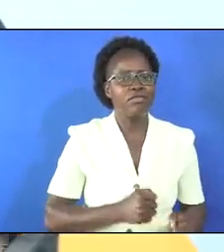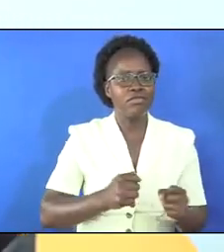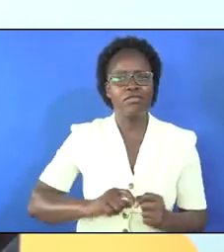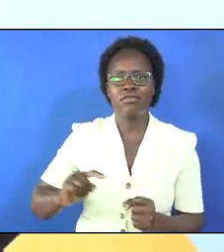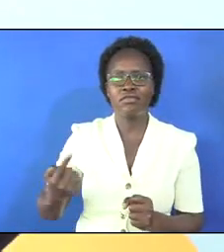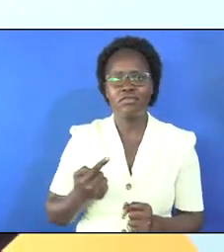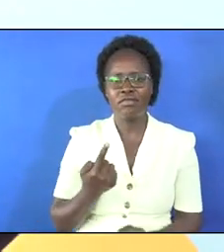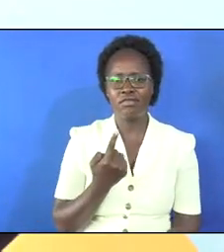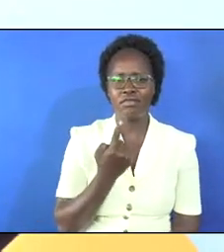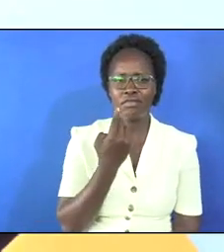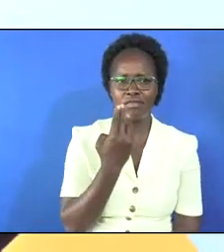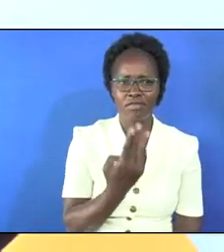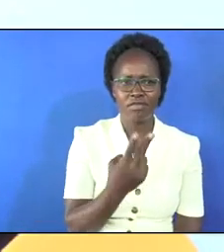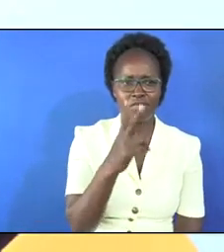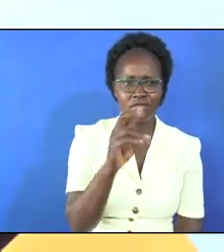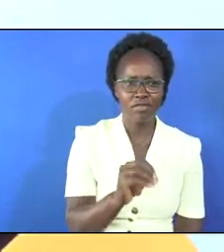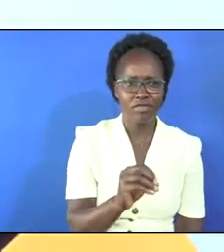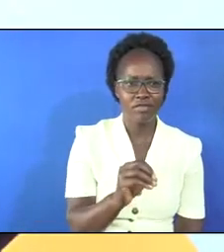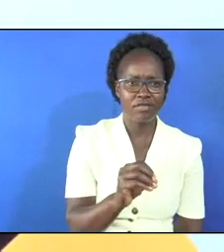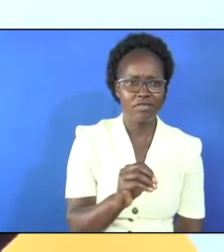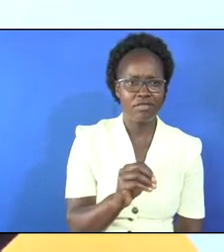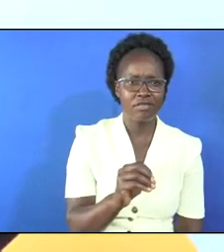420